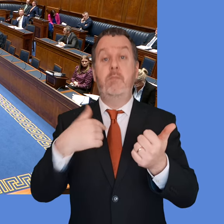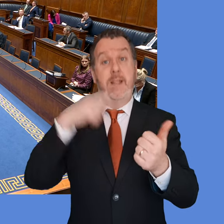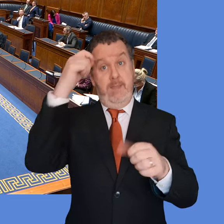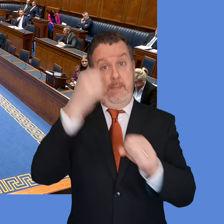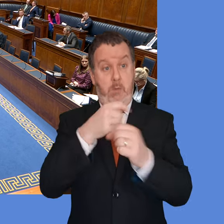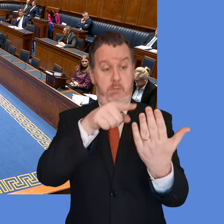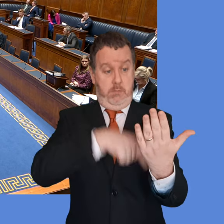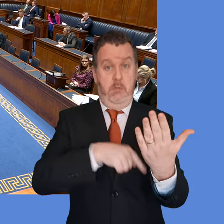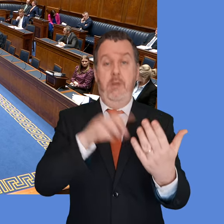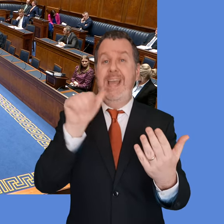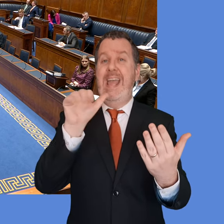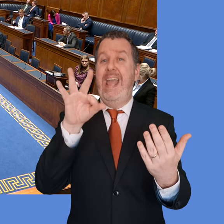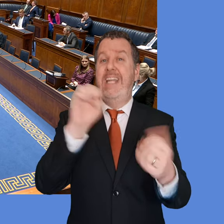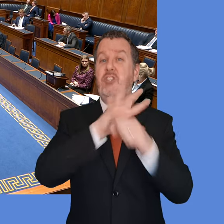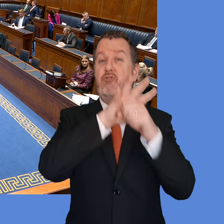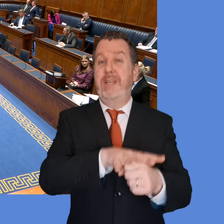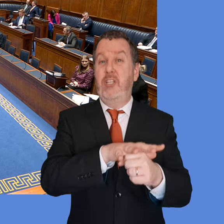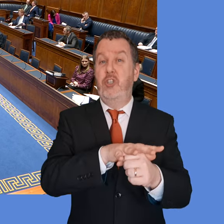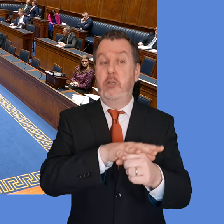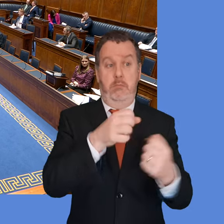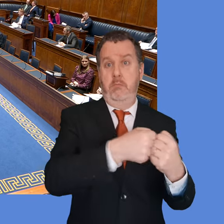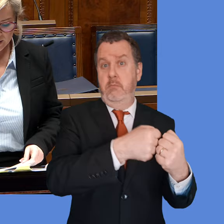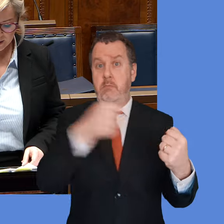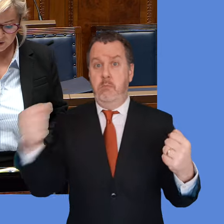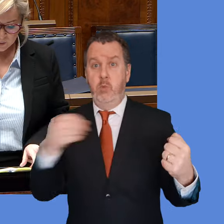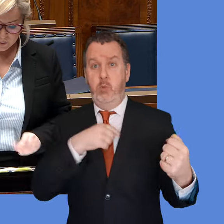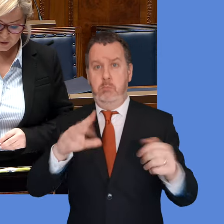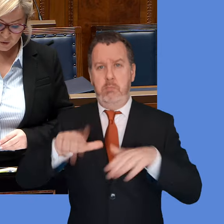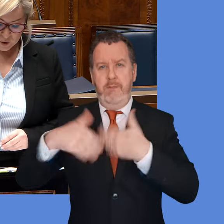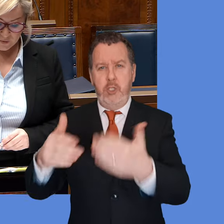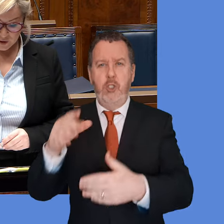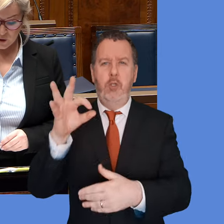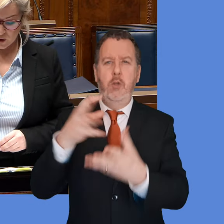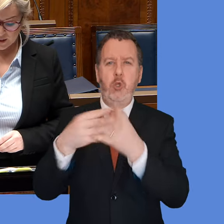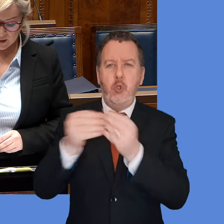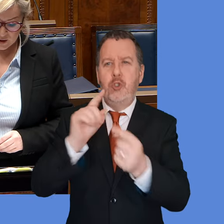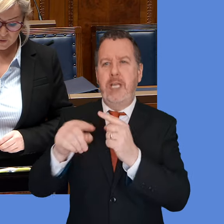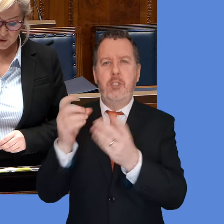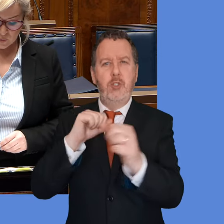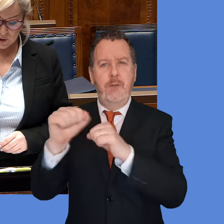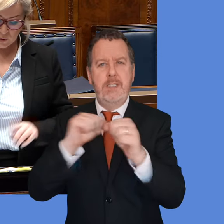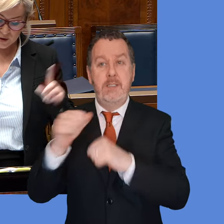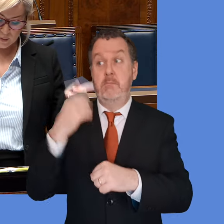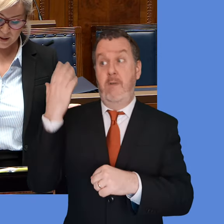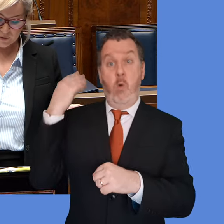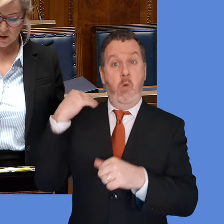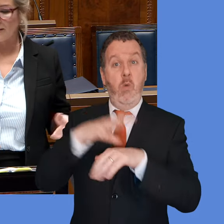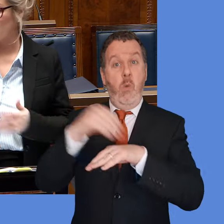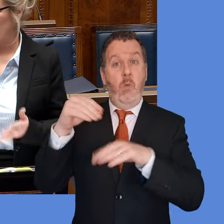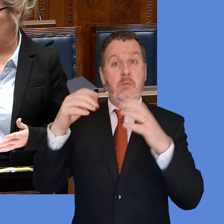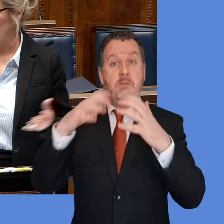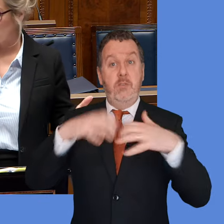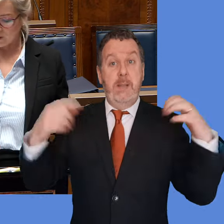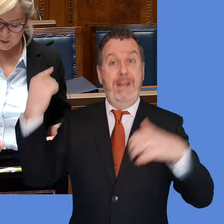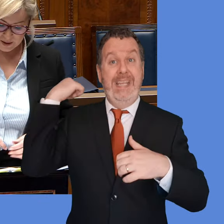The consideration of extending the age discrimination legislation to the provision of goods, facilities and services was the subject of